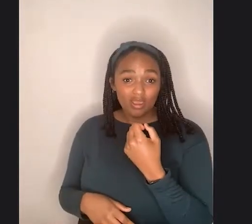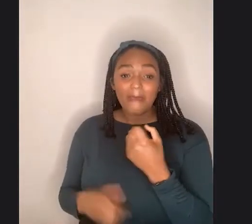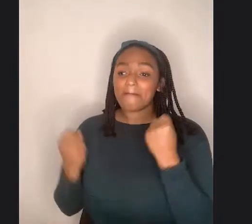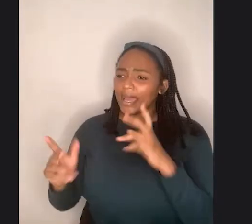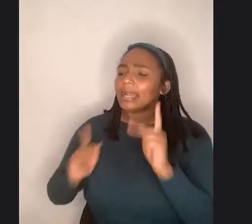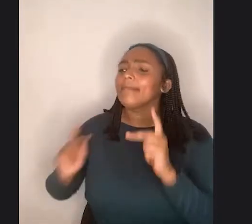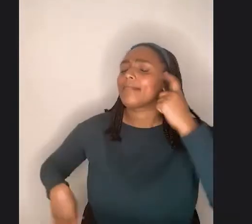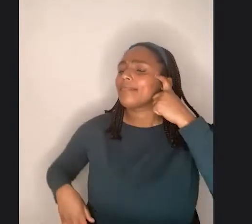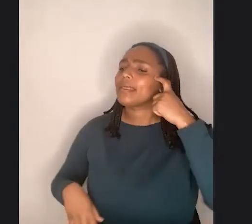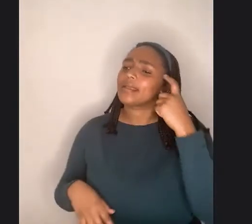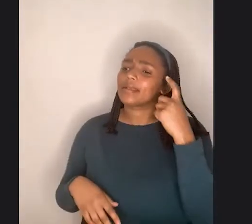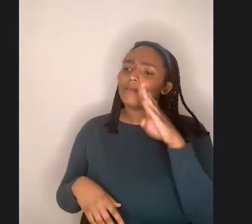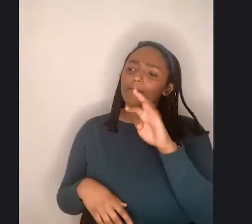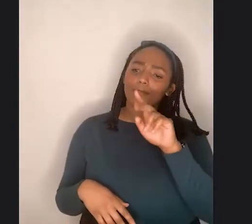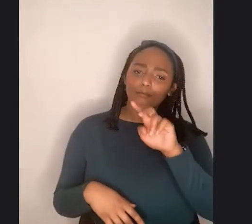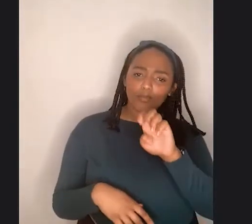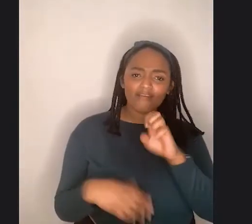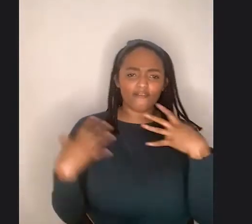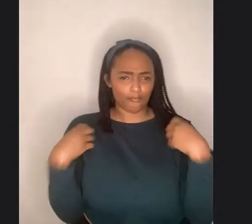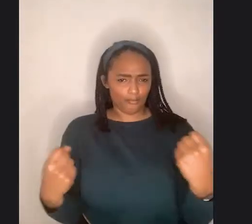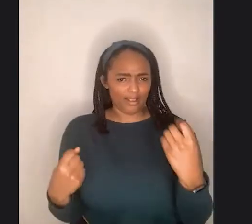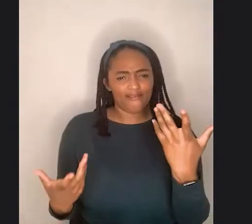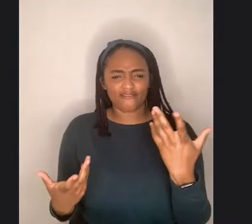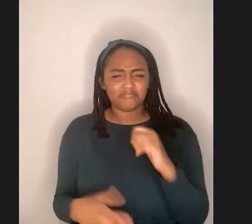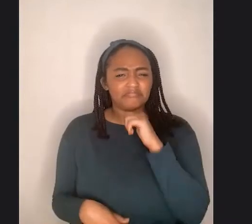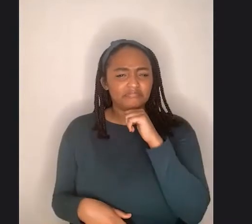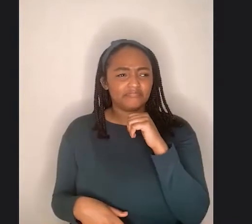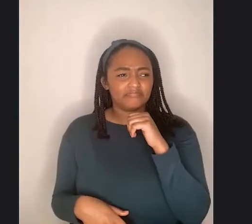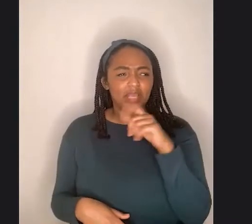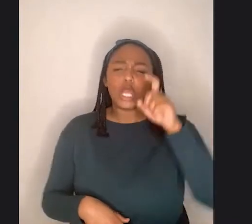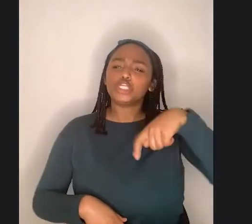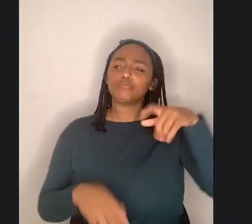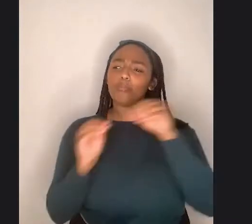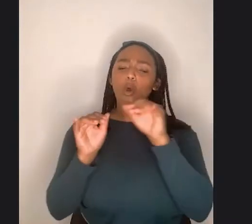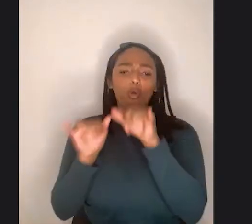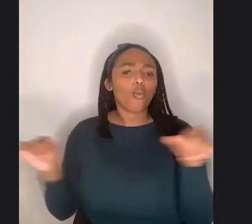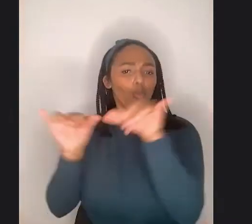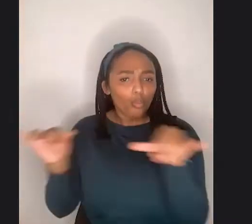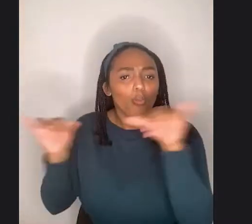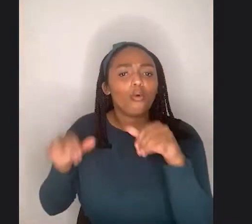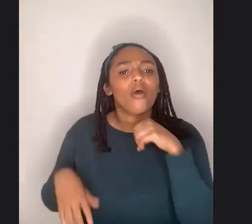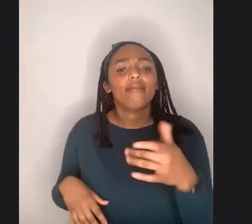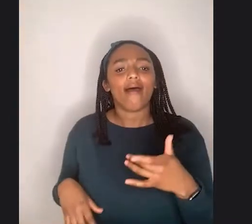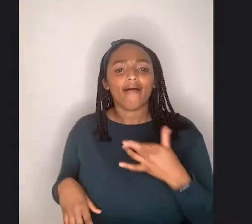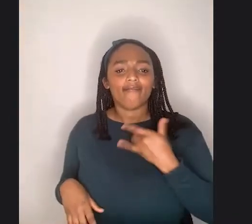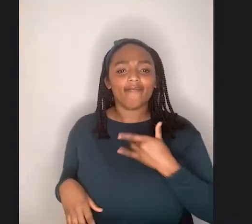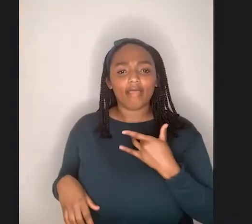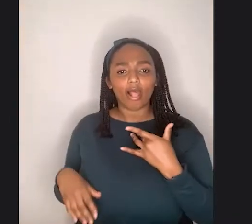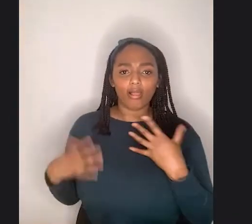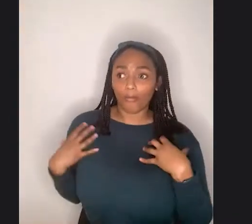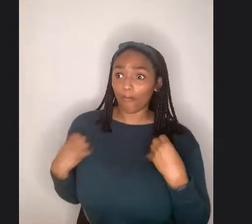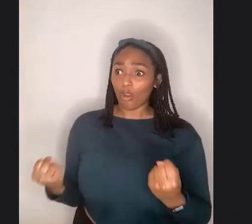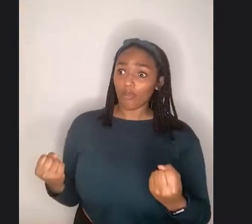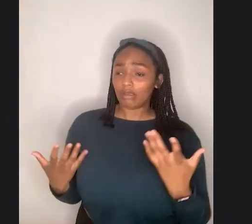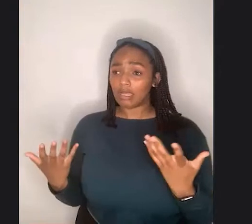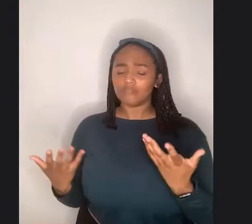talk about things we do in fashion because it should just be the norm that we can do, wear the things and do the things that everybody else